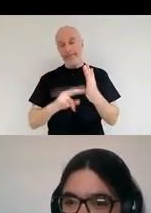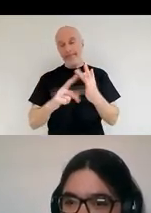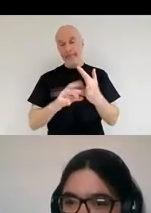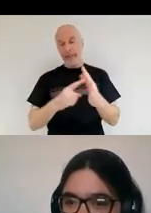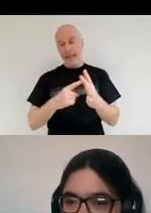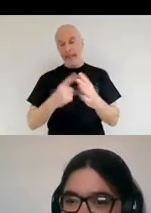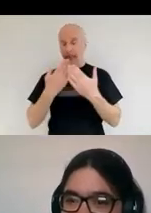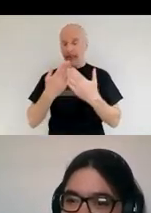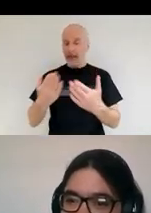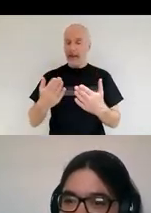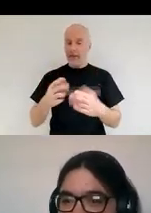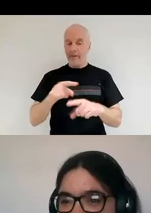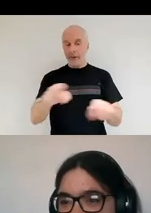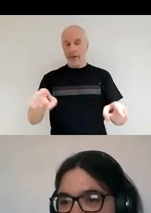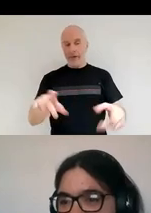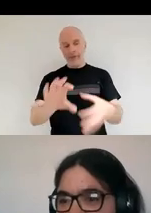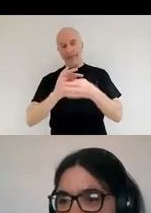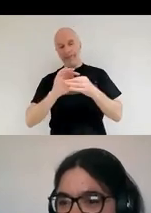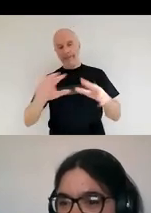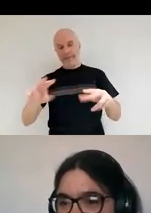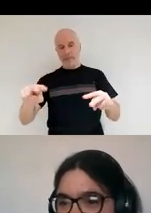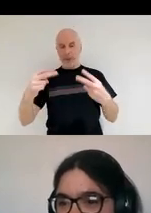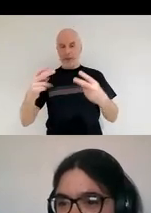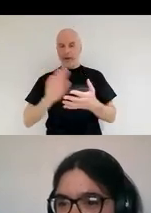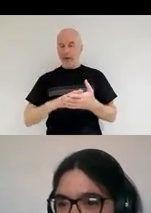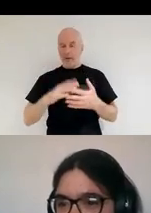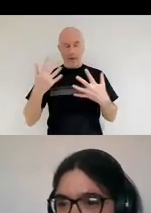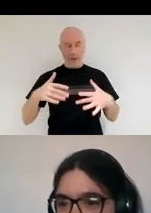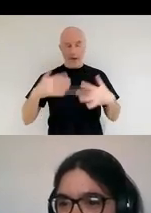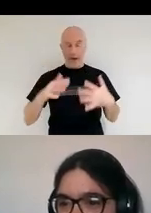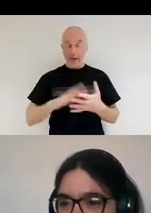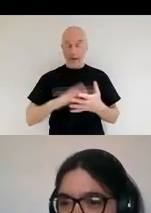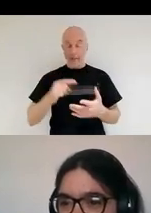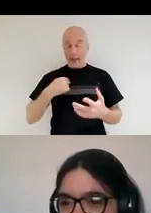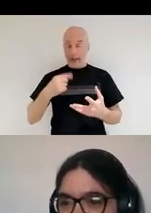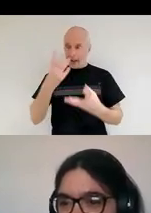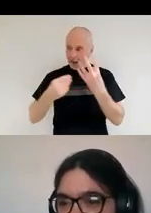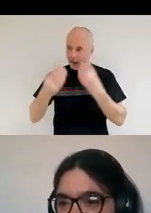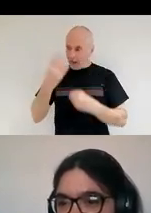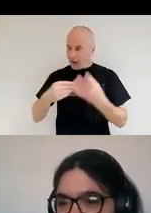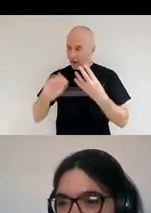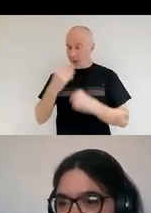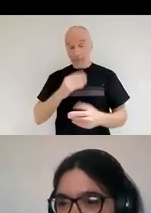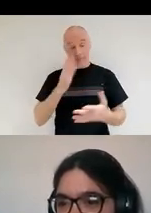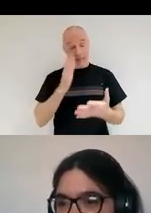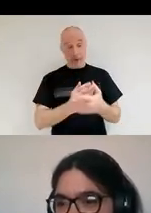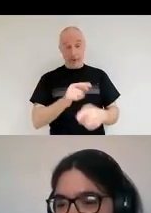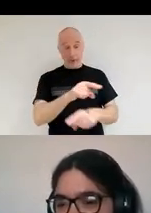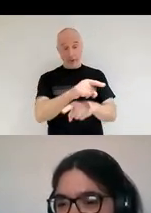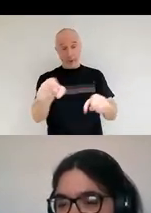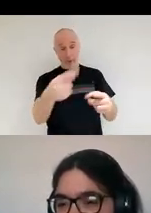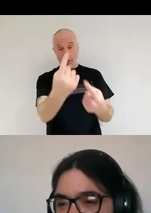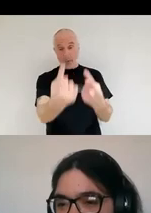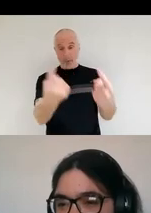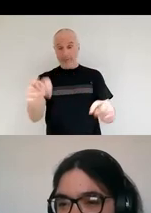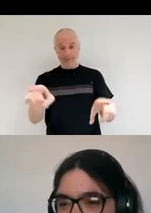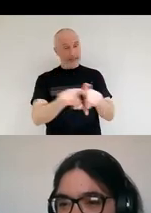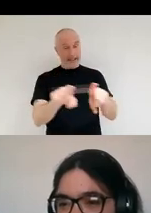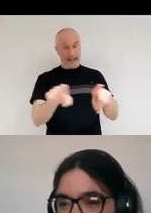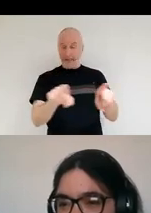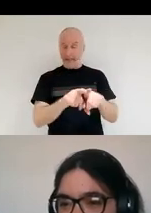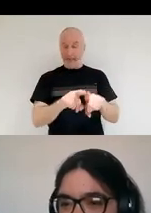watching and tuning in. It's, it's been a fabulous talk. I certainly learned a great deal this evening. I'm sure all our listeners, uh, have done so the same.